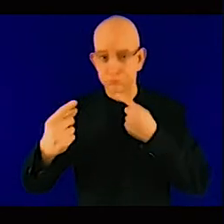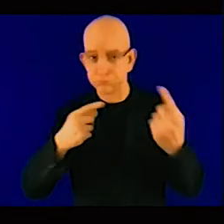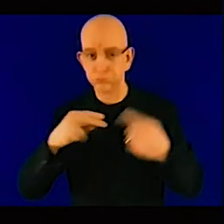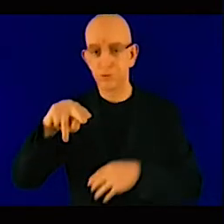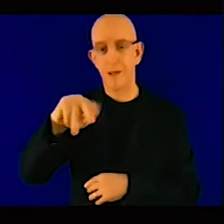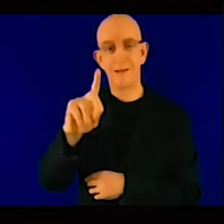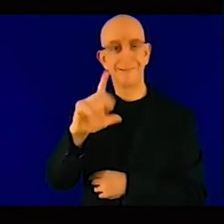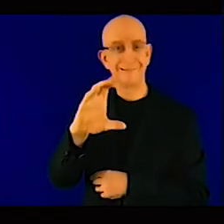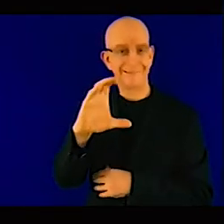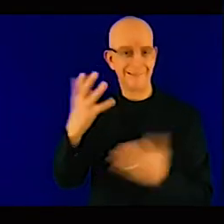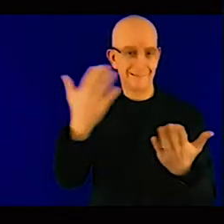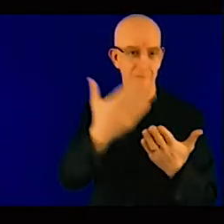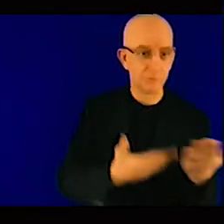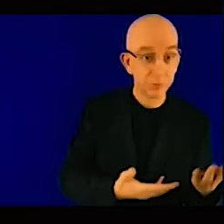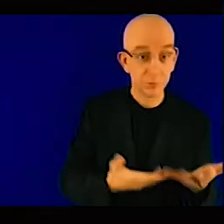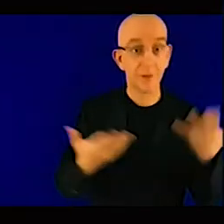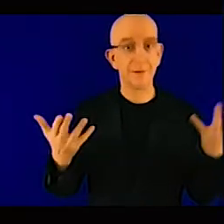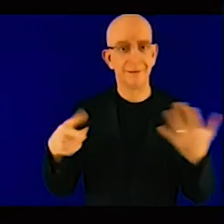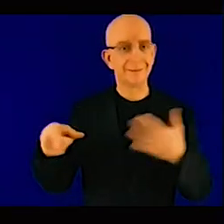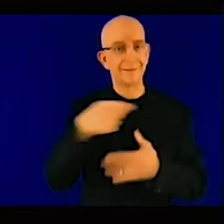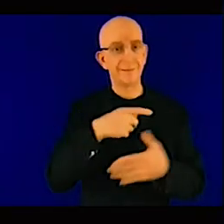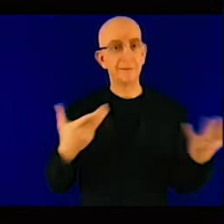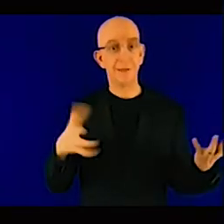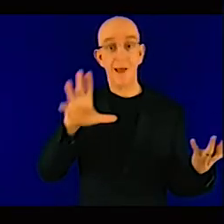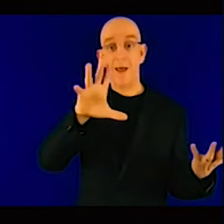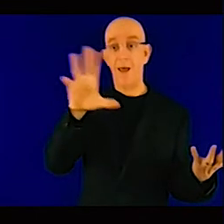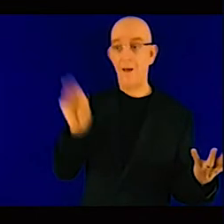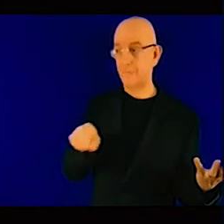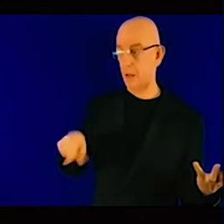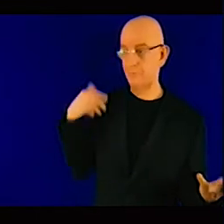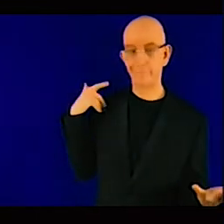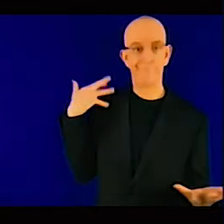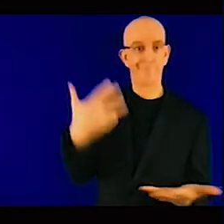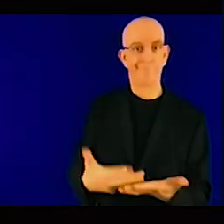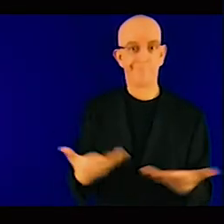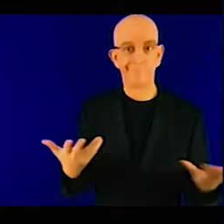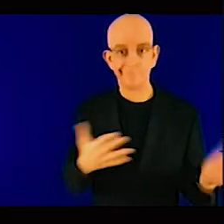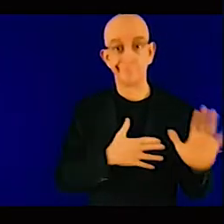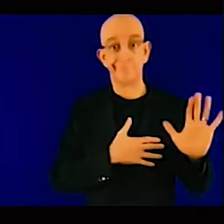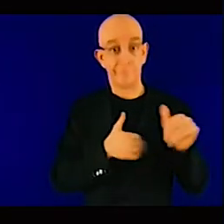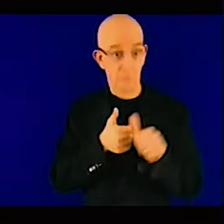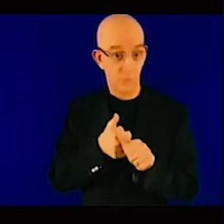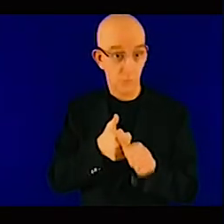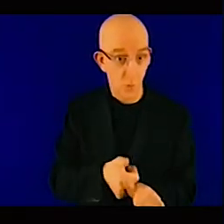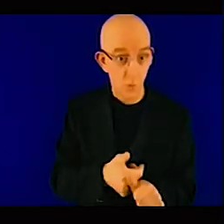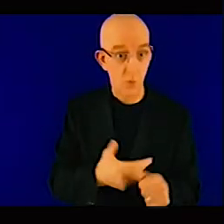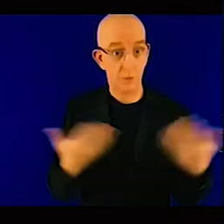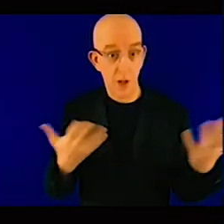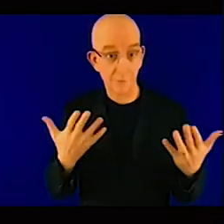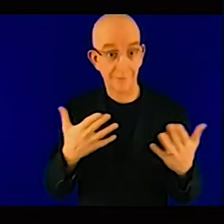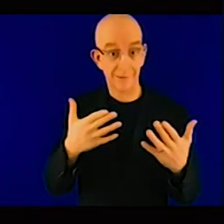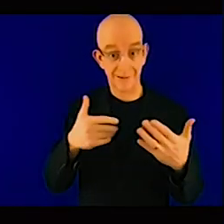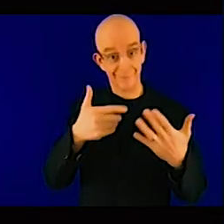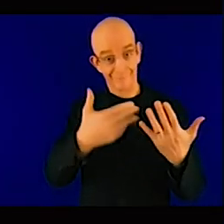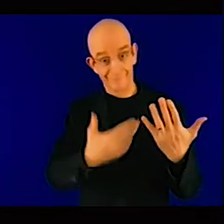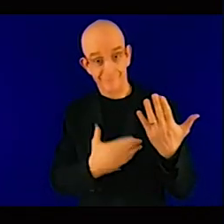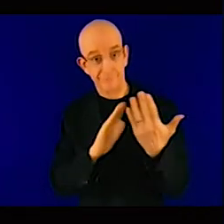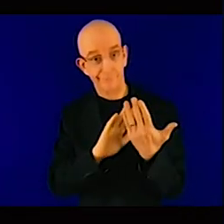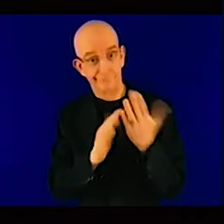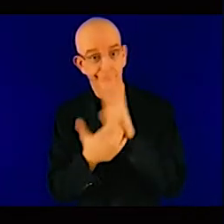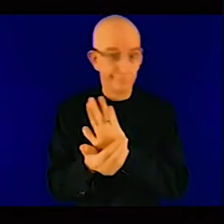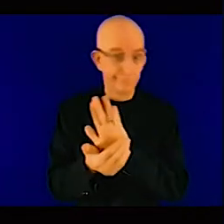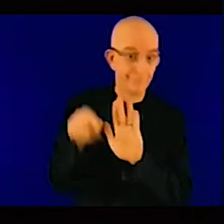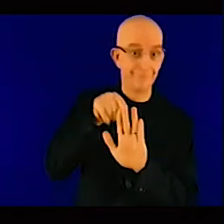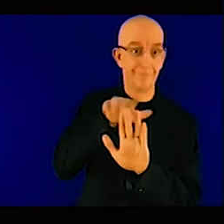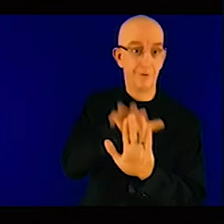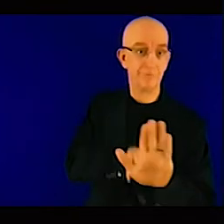you know, are we making sure that our priorities are really reflected in them? As Anita said, we have too many burning issues,